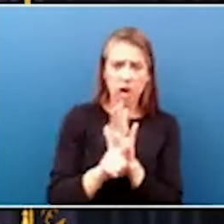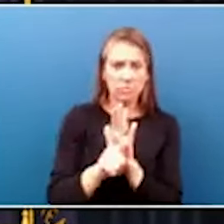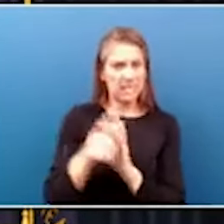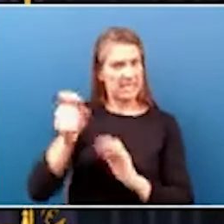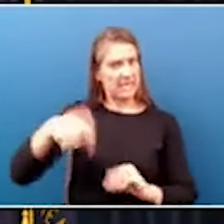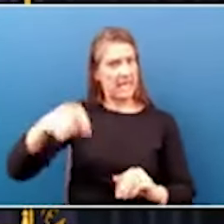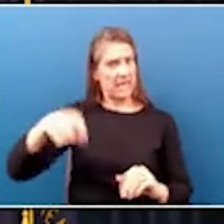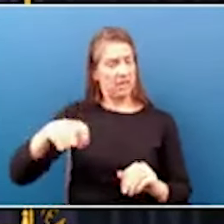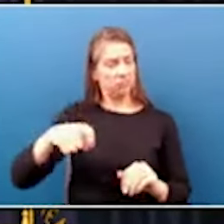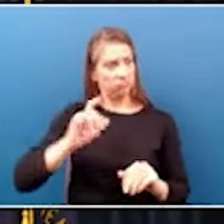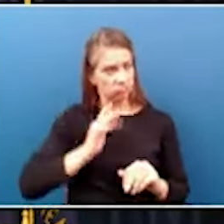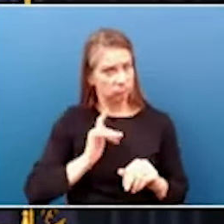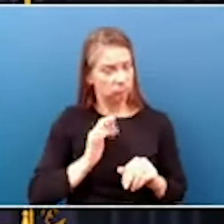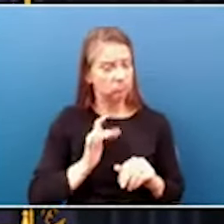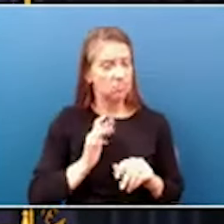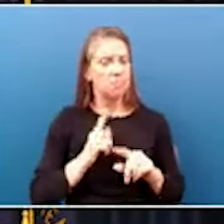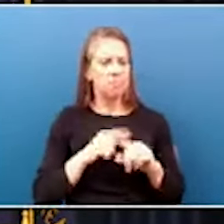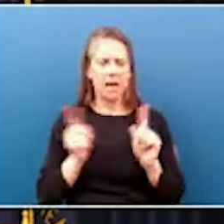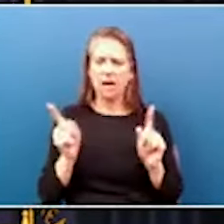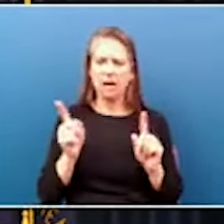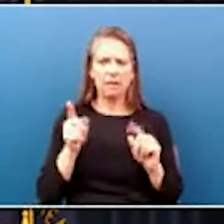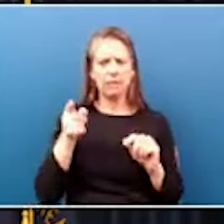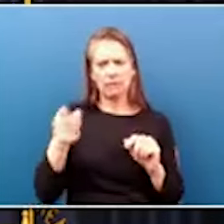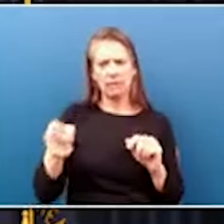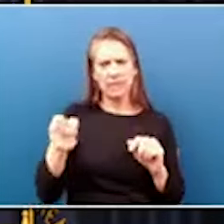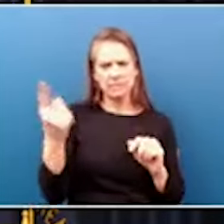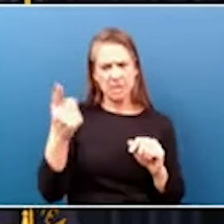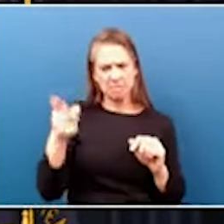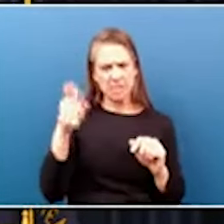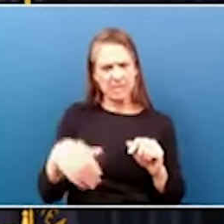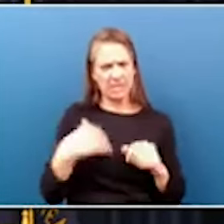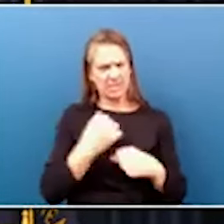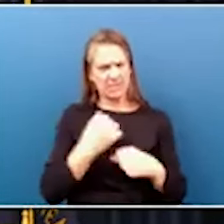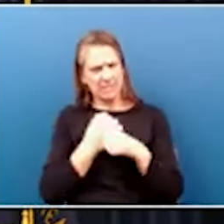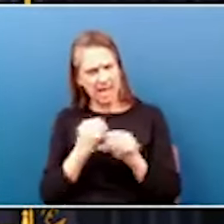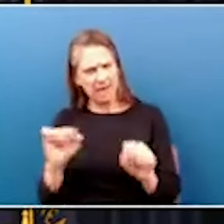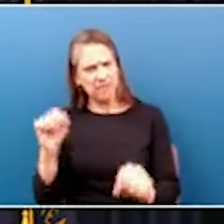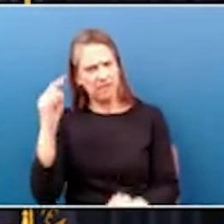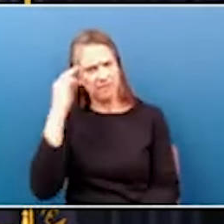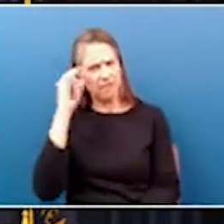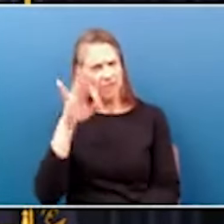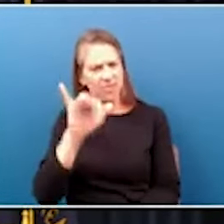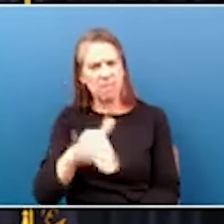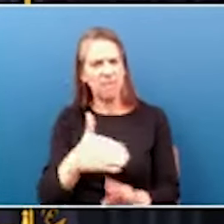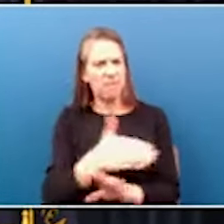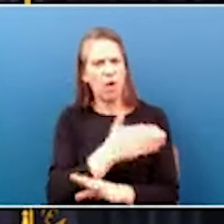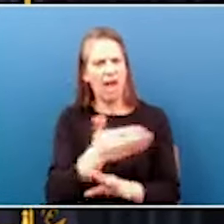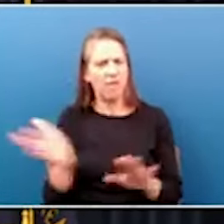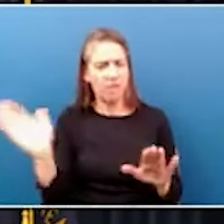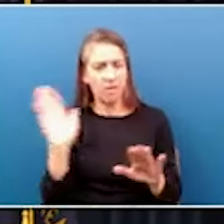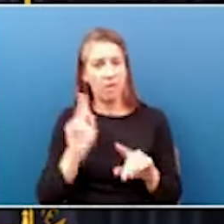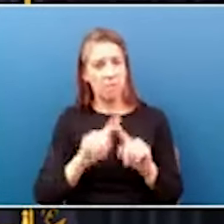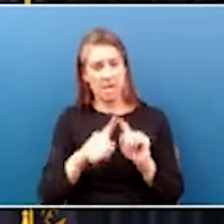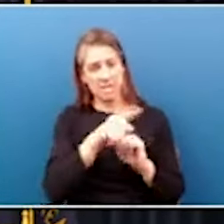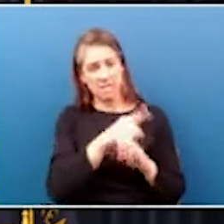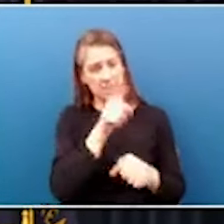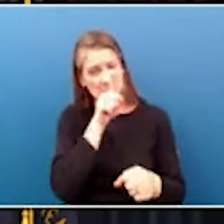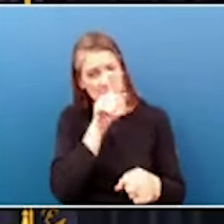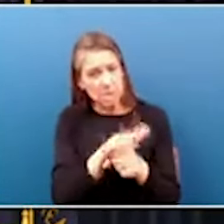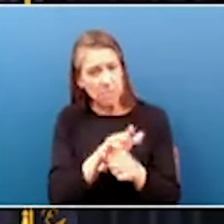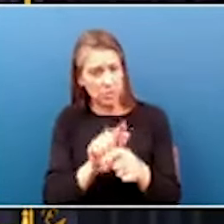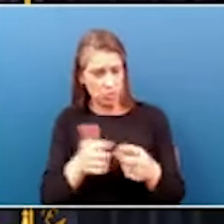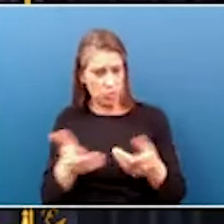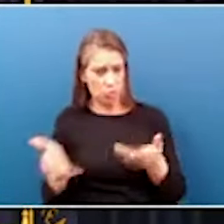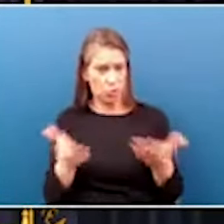it's something that you have to have that safety before you reach everything else. But his commitment to the services, to the level of